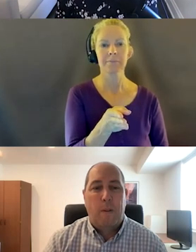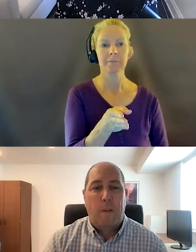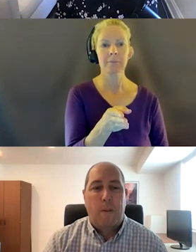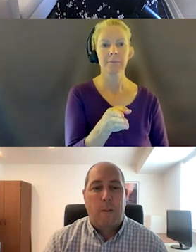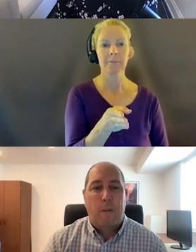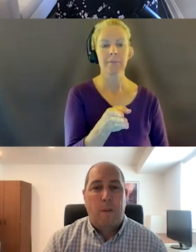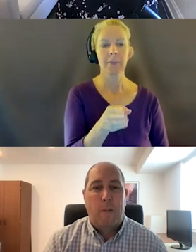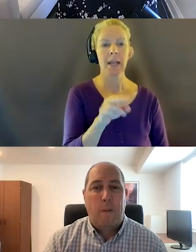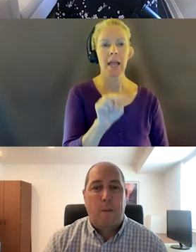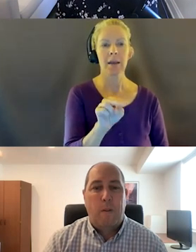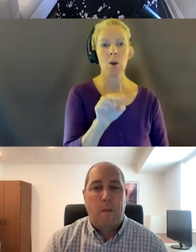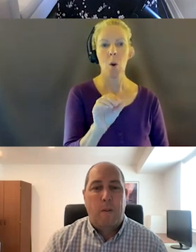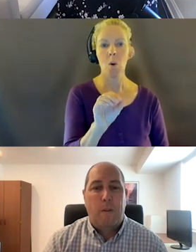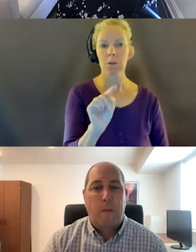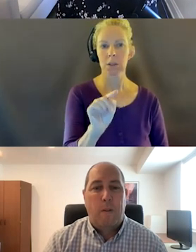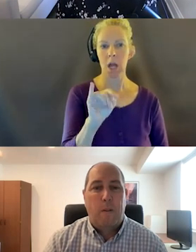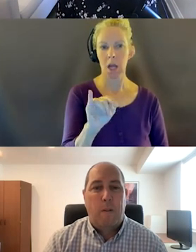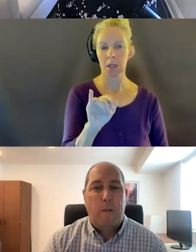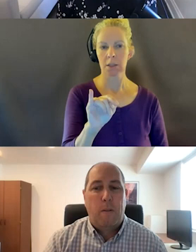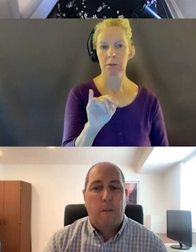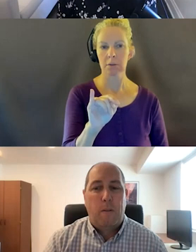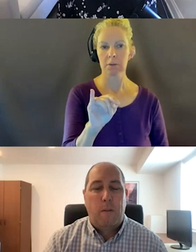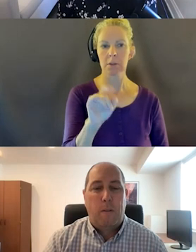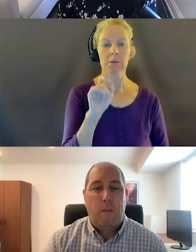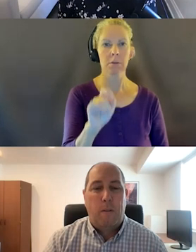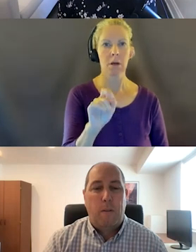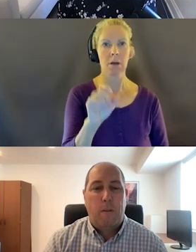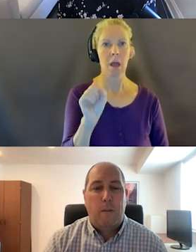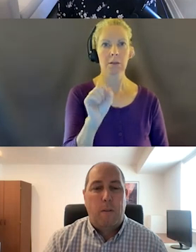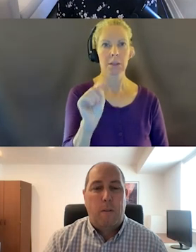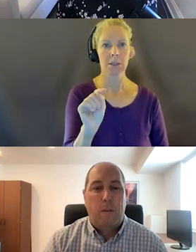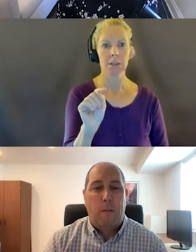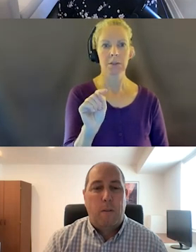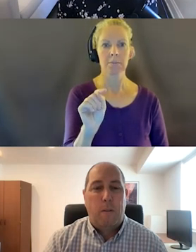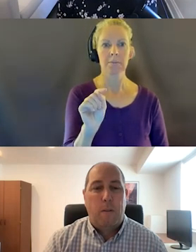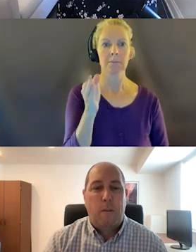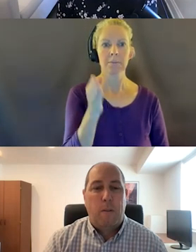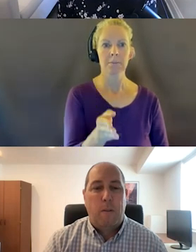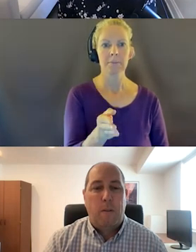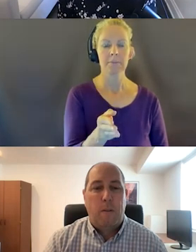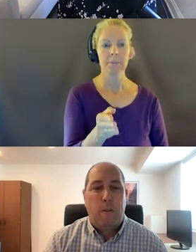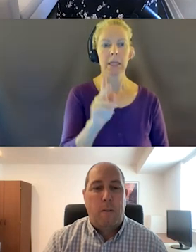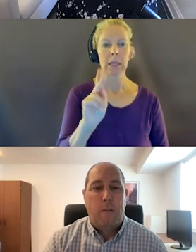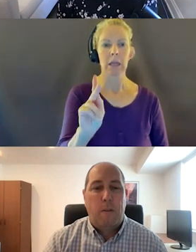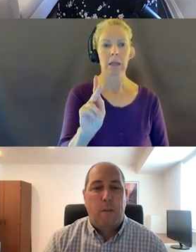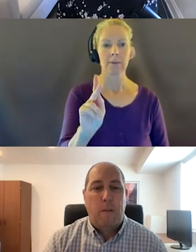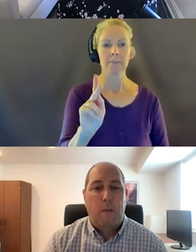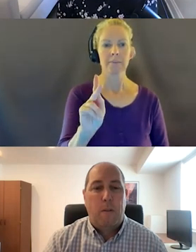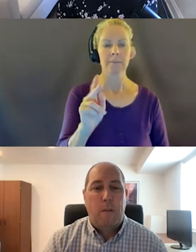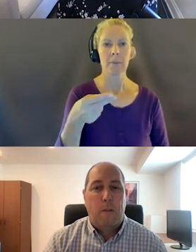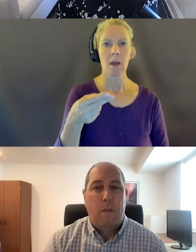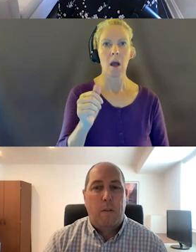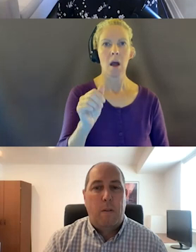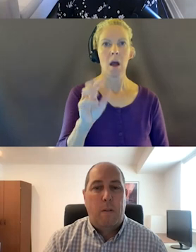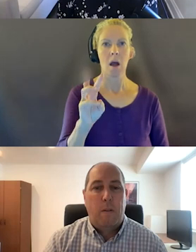And then it's N-O-T-I dot S-T forward slash K-H